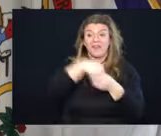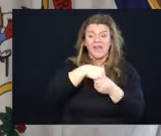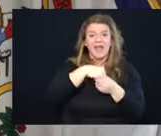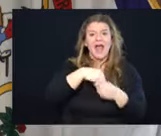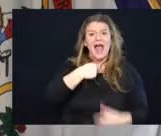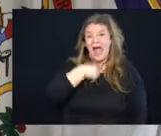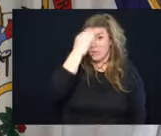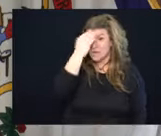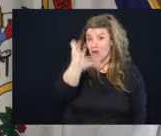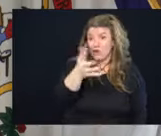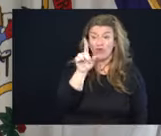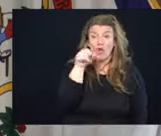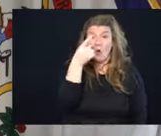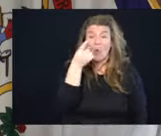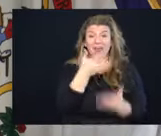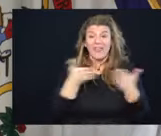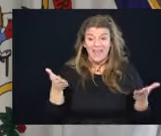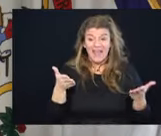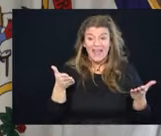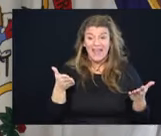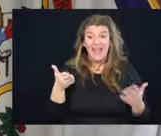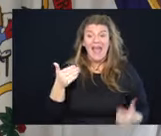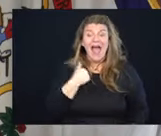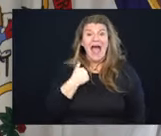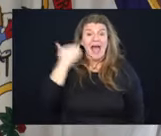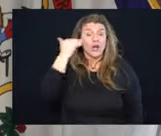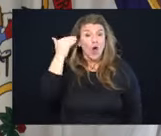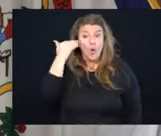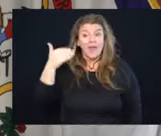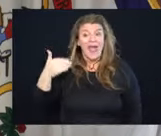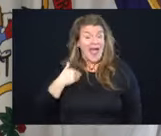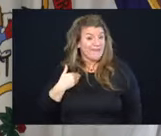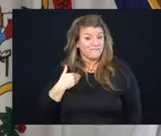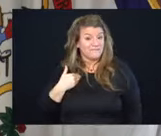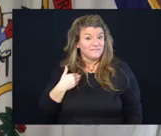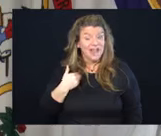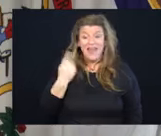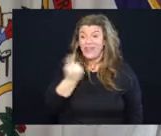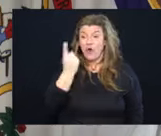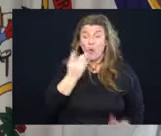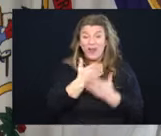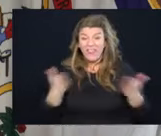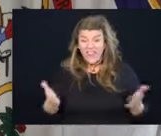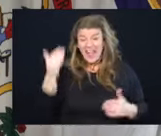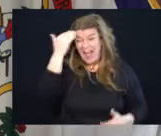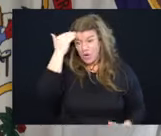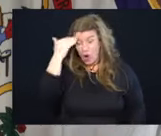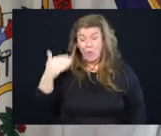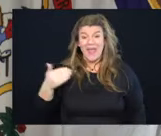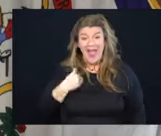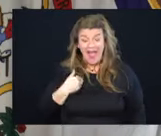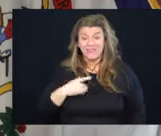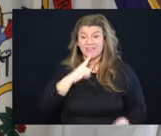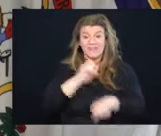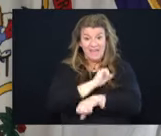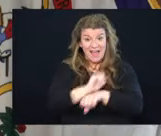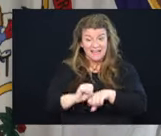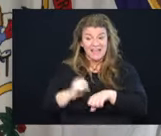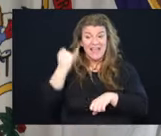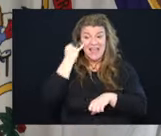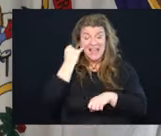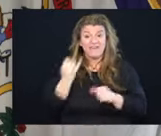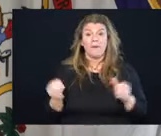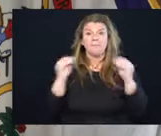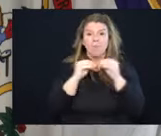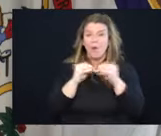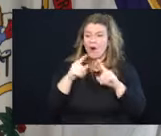tell you the only thing that I know that we've got, the only thing I know we've got is the fact that if we were more of us